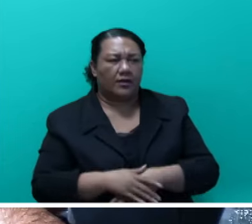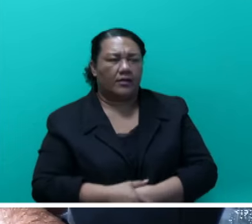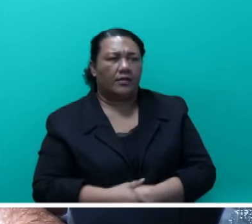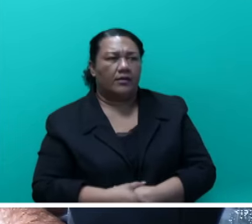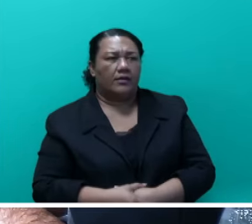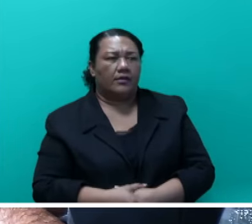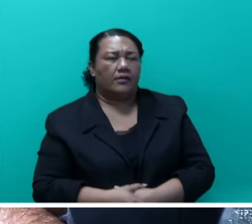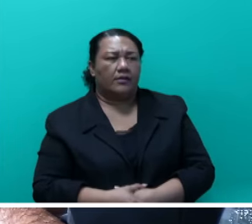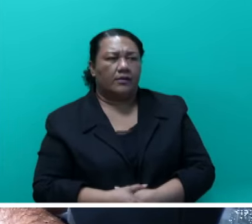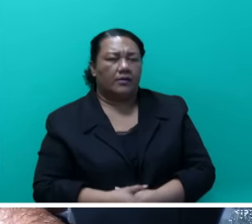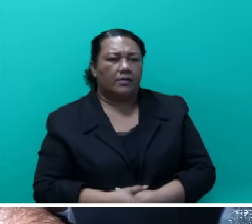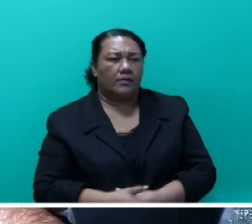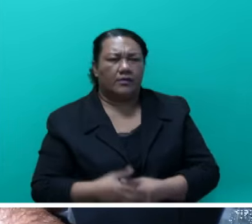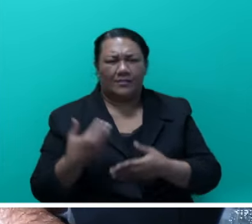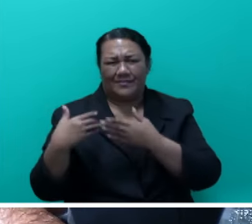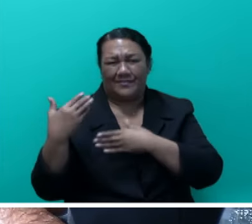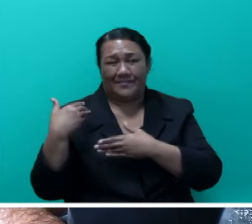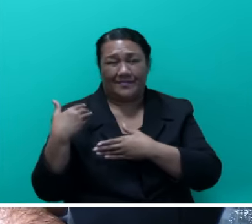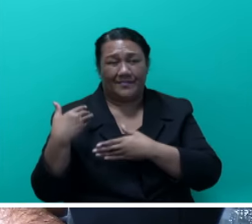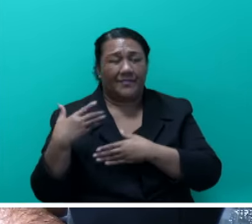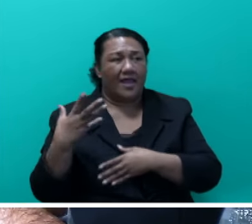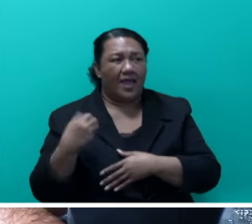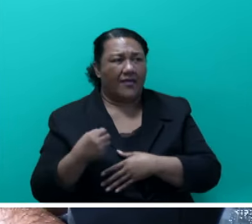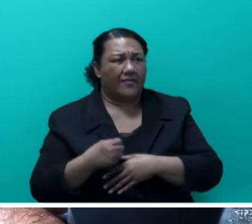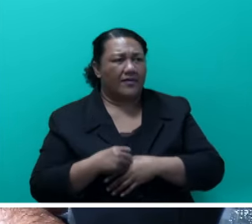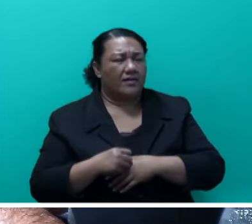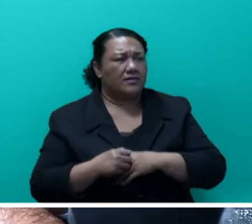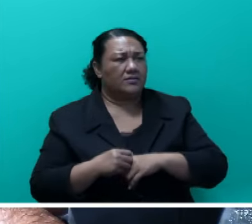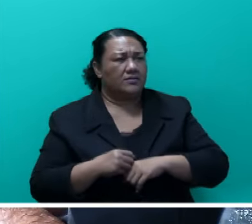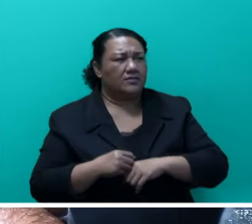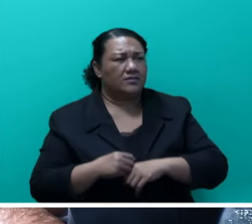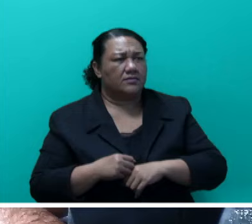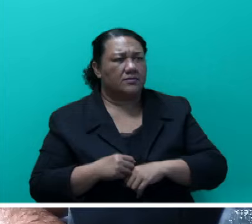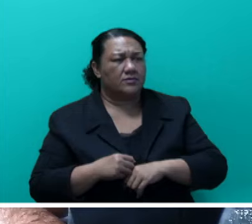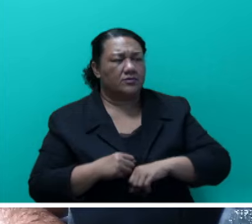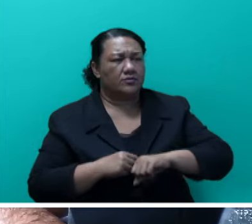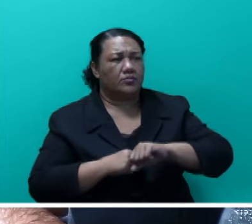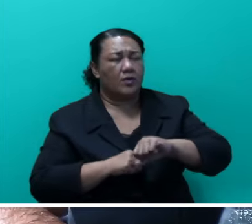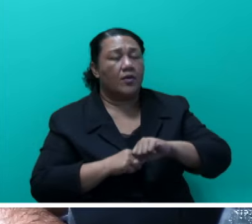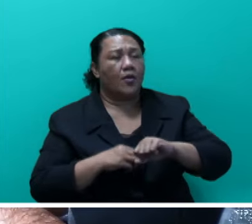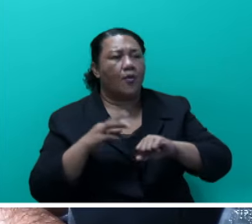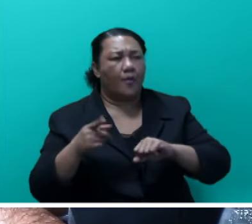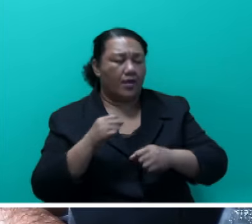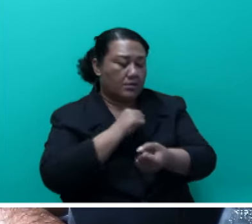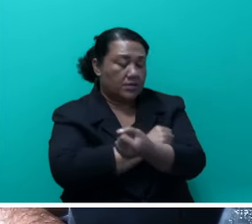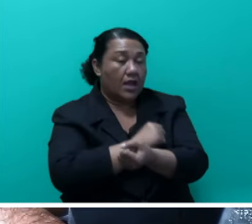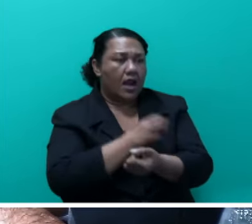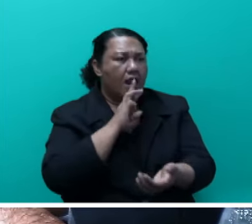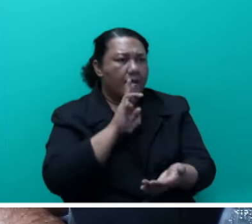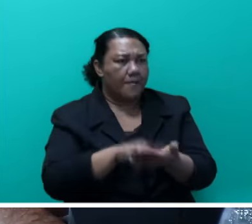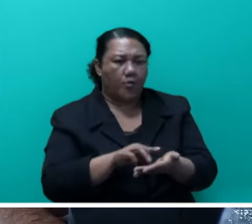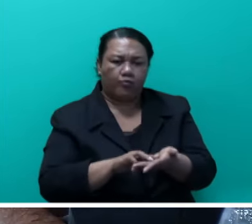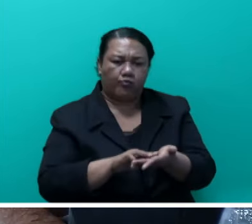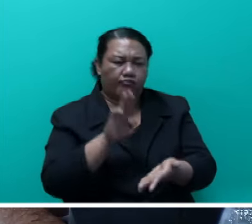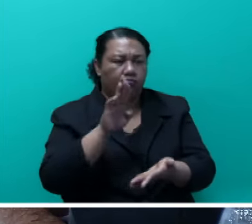And recently there has been a spike of drug cases being reported and arrests have been made.